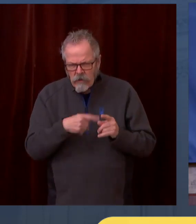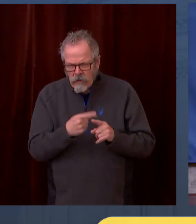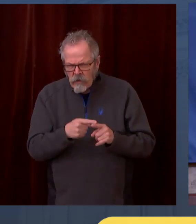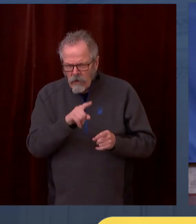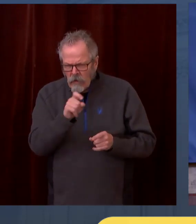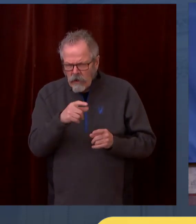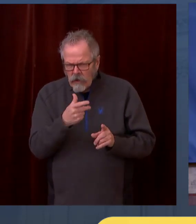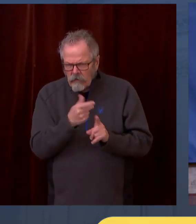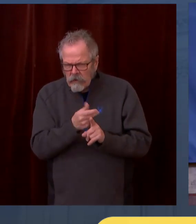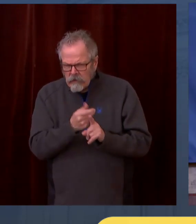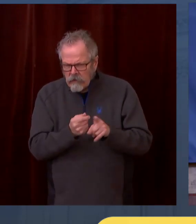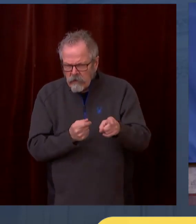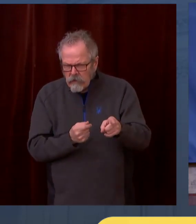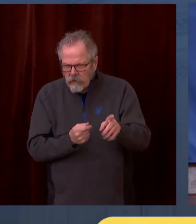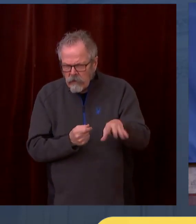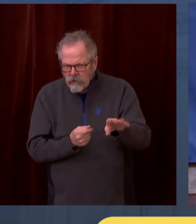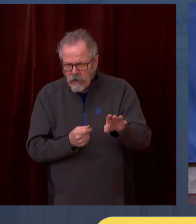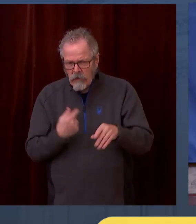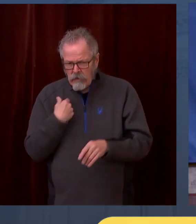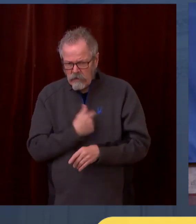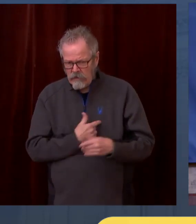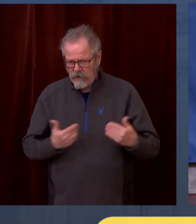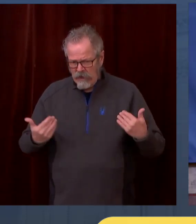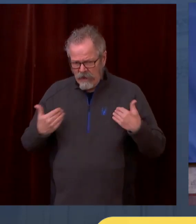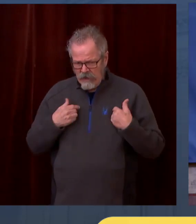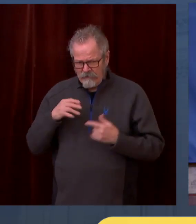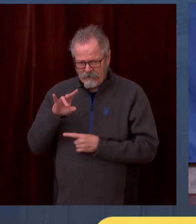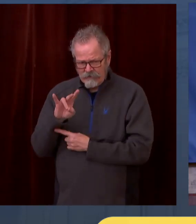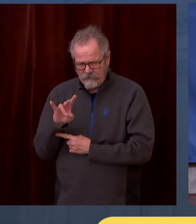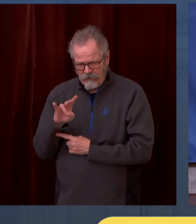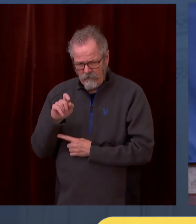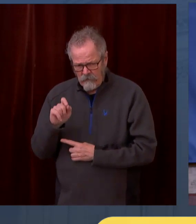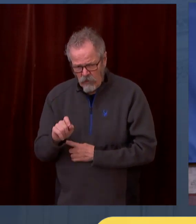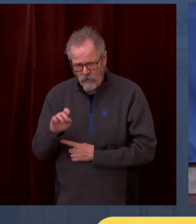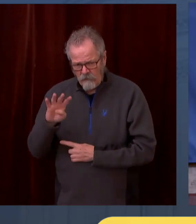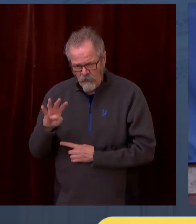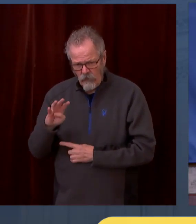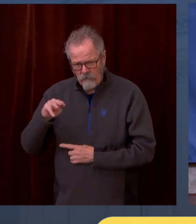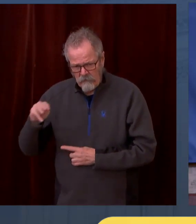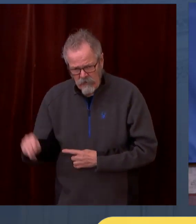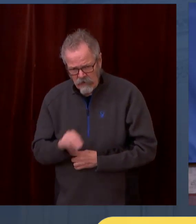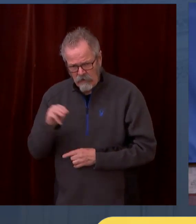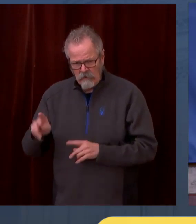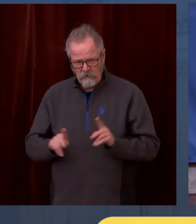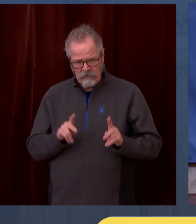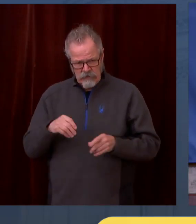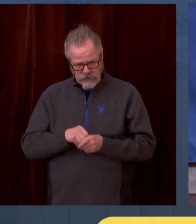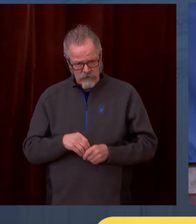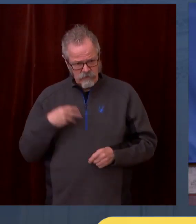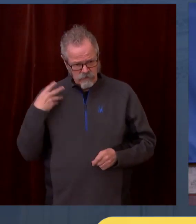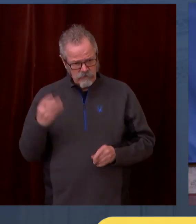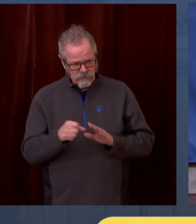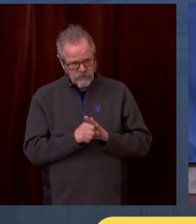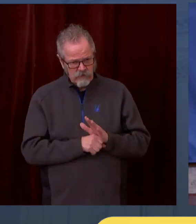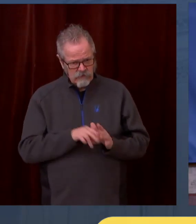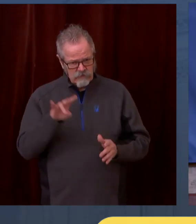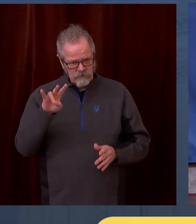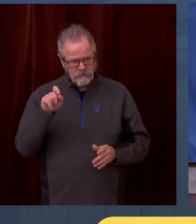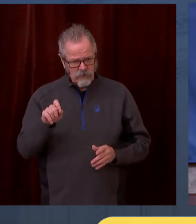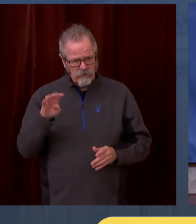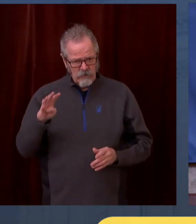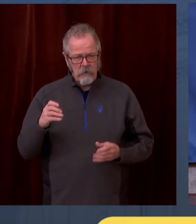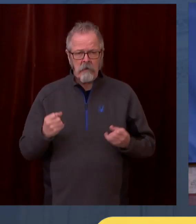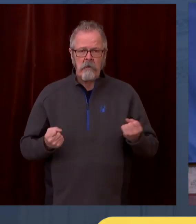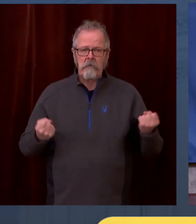.4 million residents in Washington. And then a portion are not eligible because their kids are too young, and 5